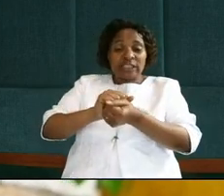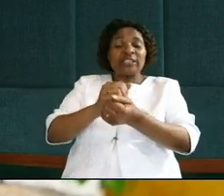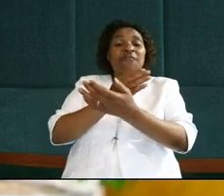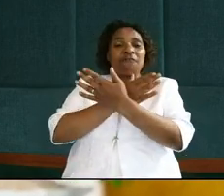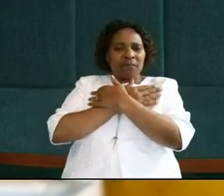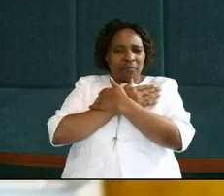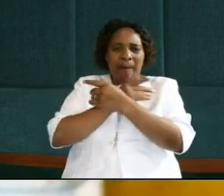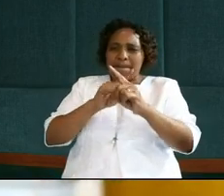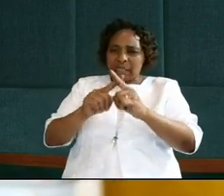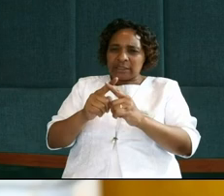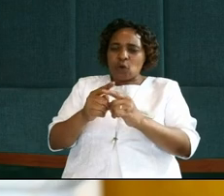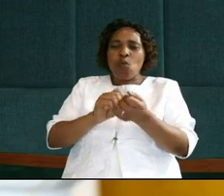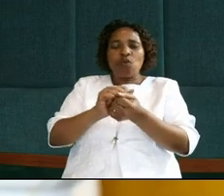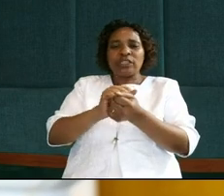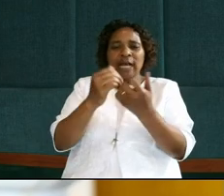enemy.